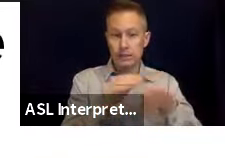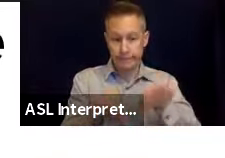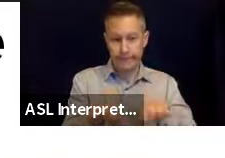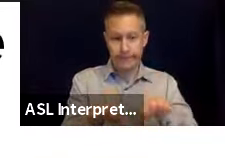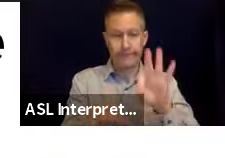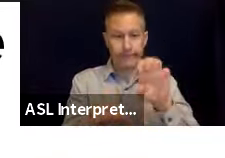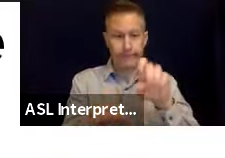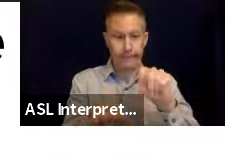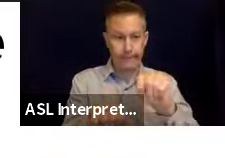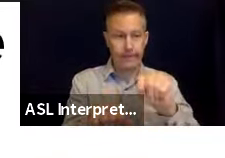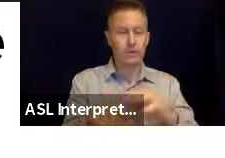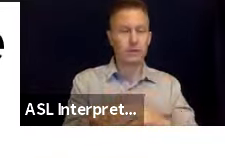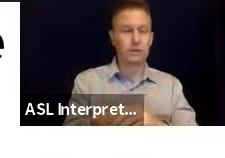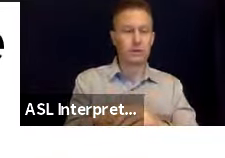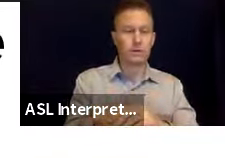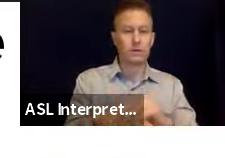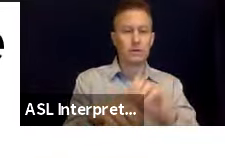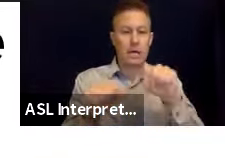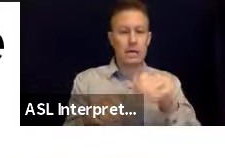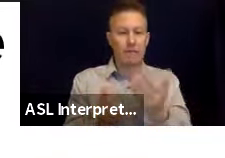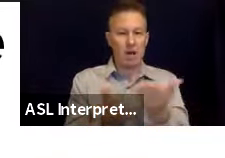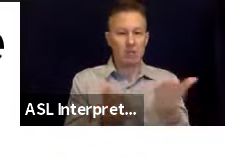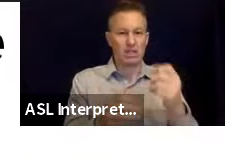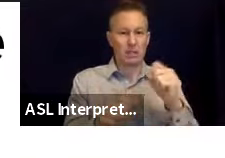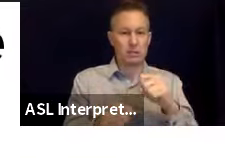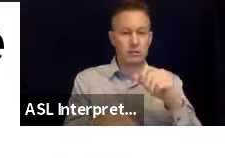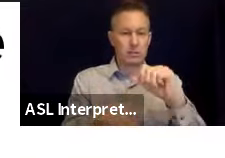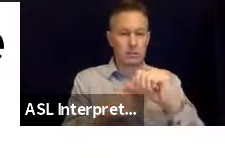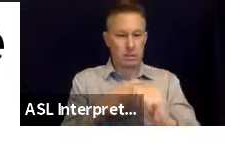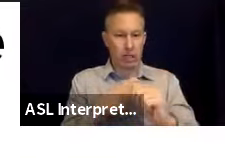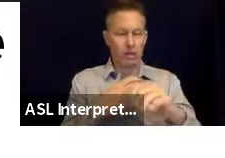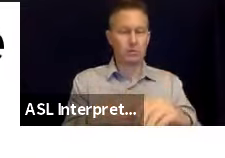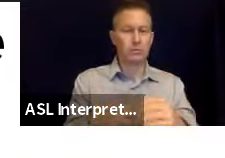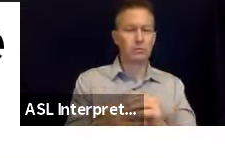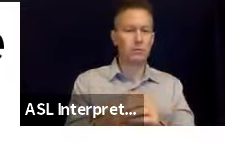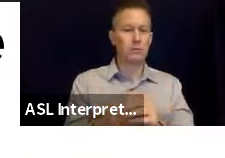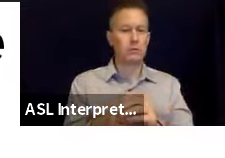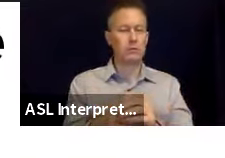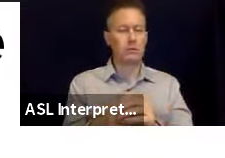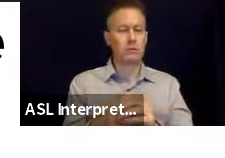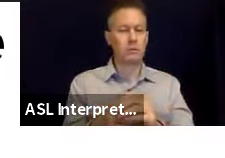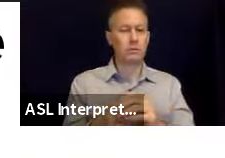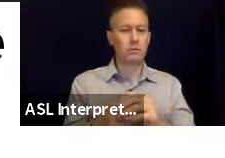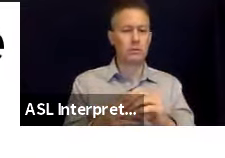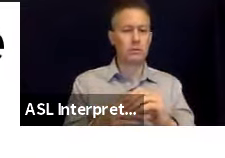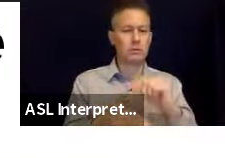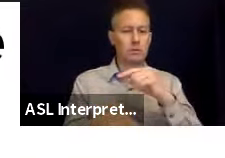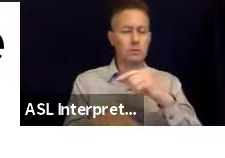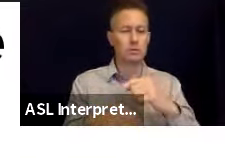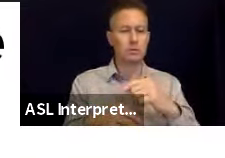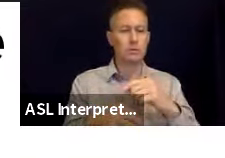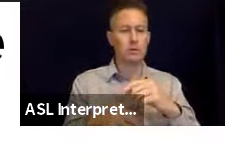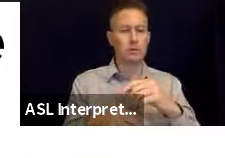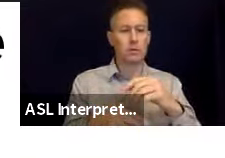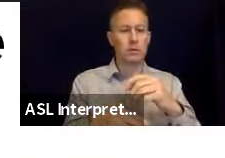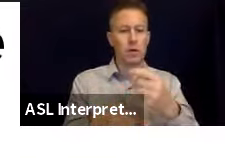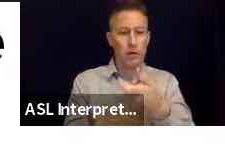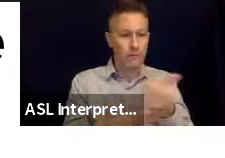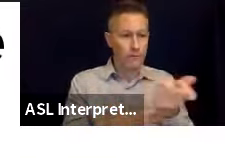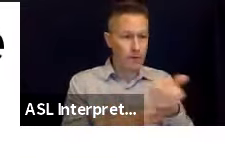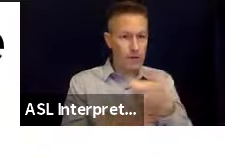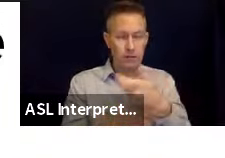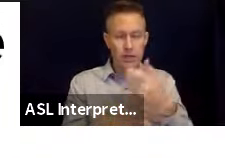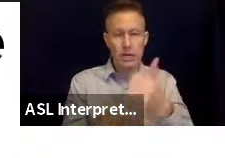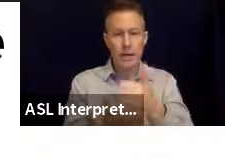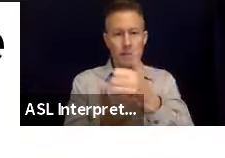shark or other types of objects that could cut your feet. And a flashlight to help you see in the dark if the earthquake again happens at night